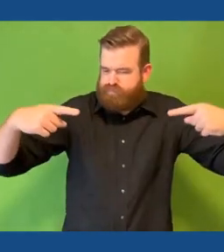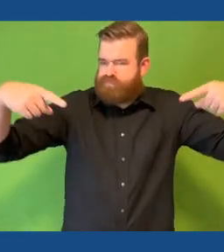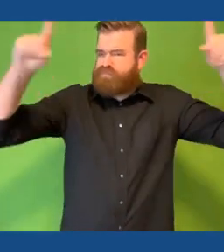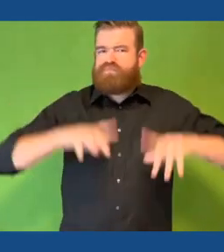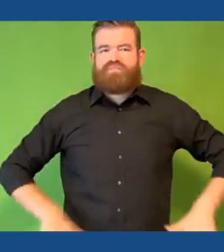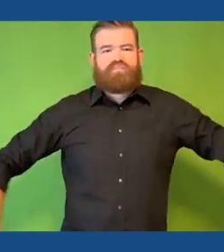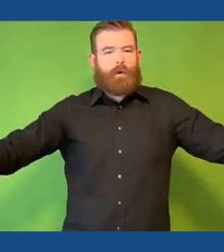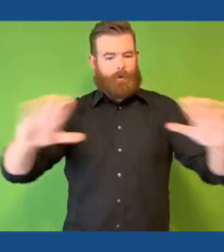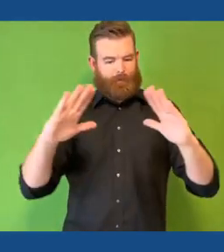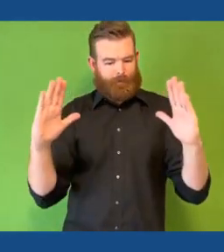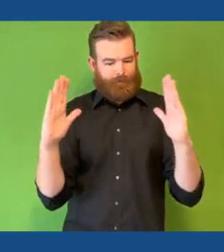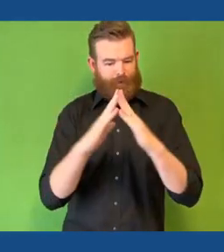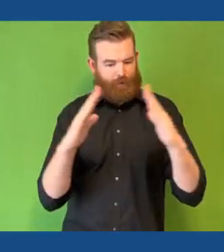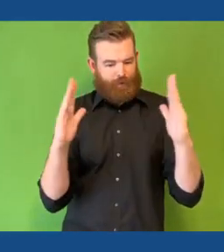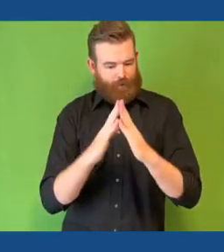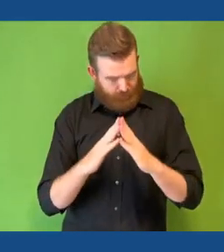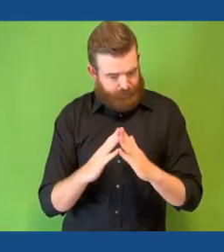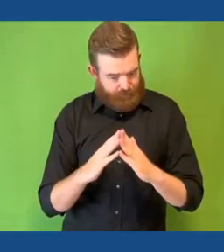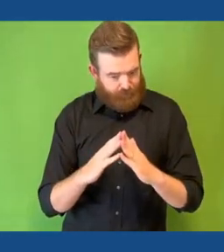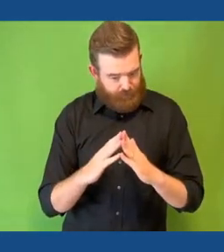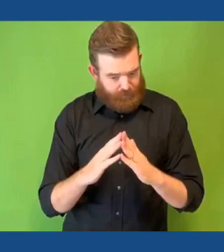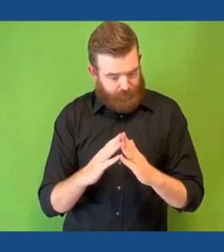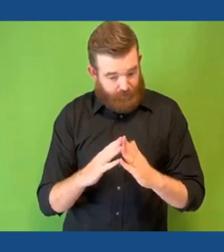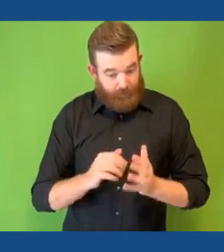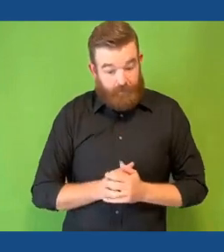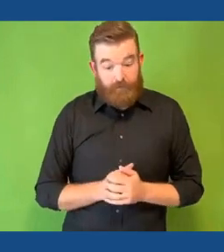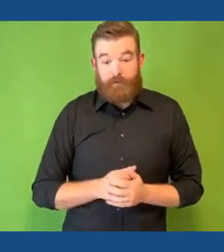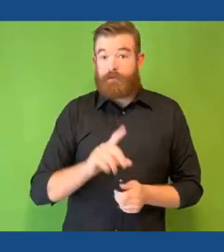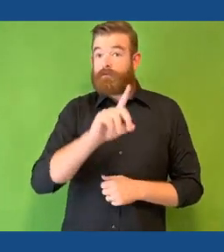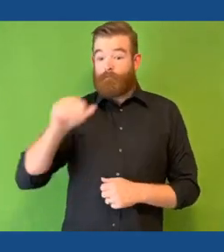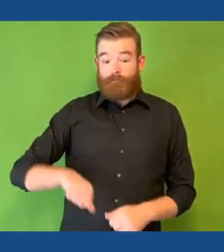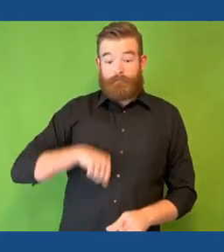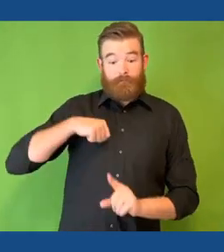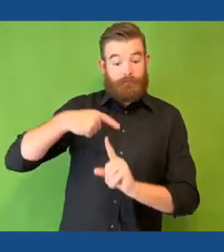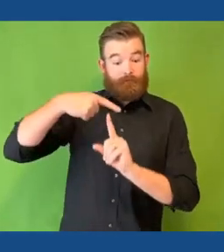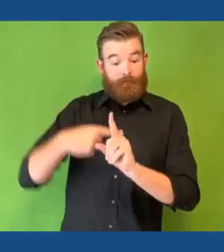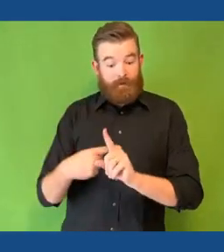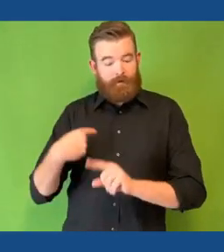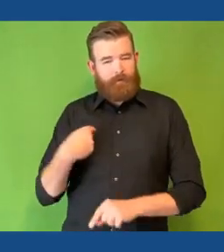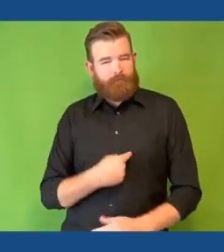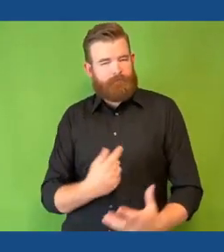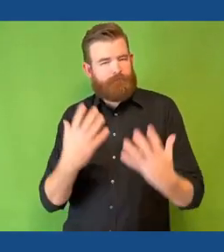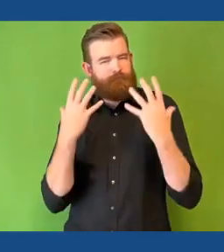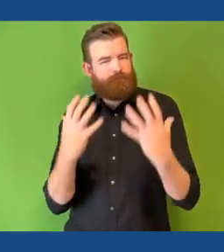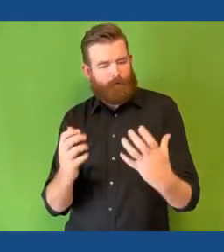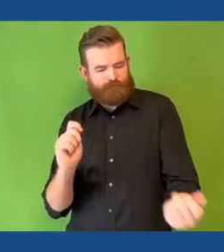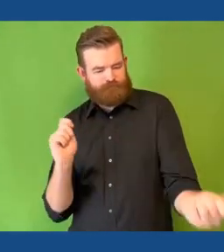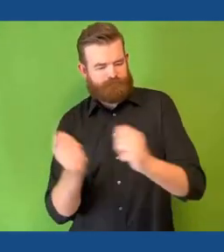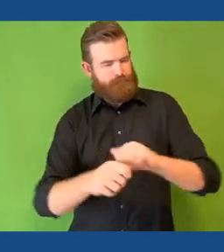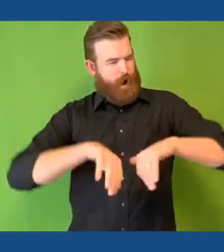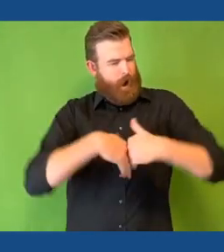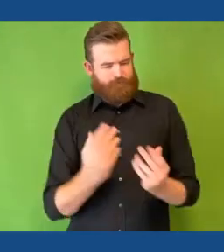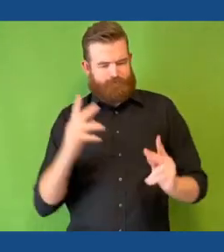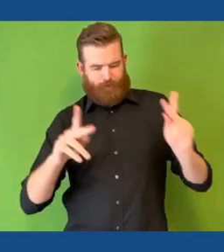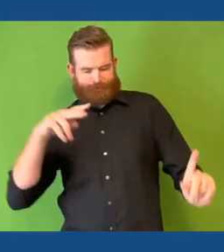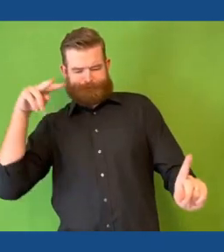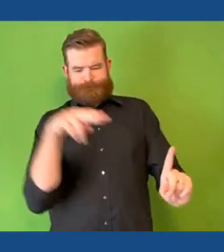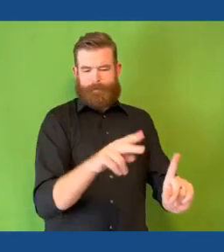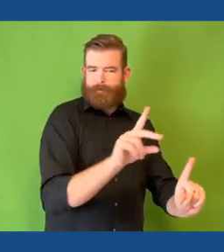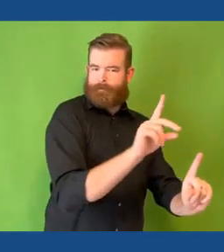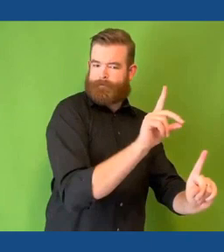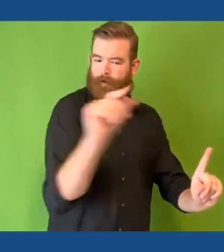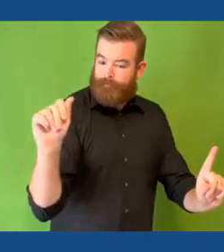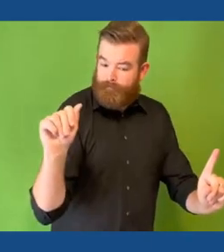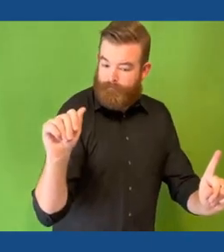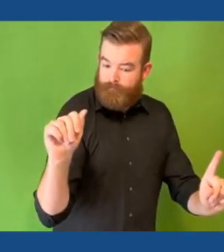individuals with disabilities across our communities. Through Disability Pride Month, we aim to positively influence the way people